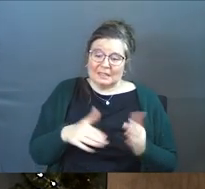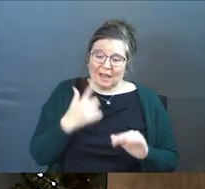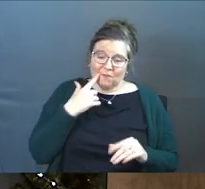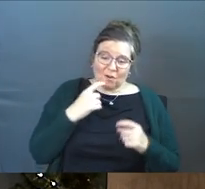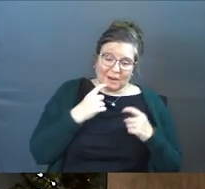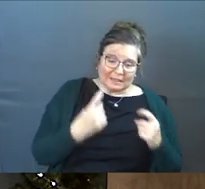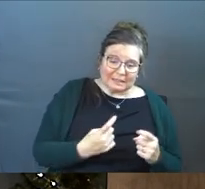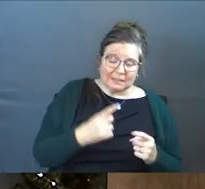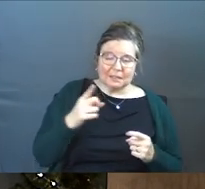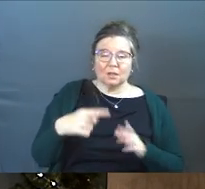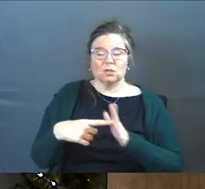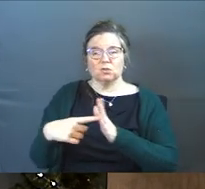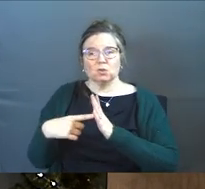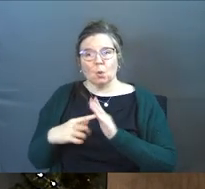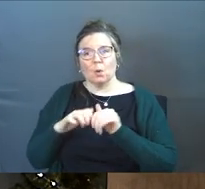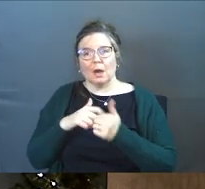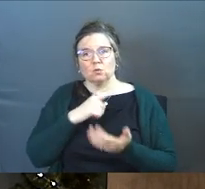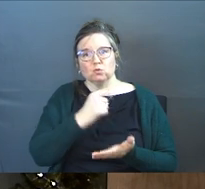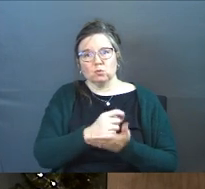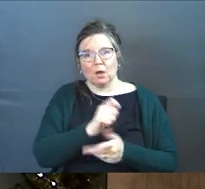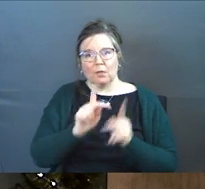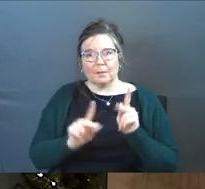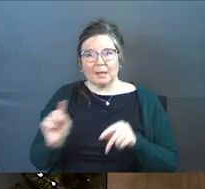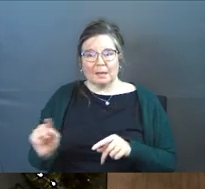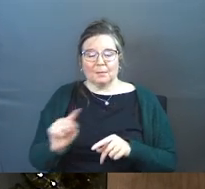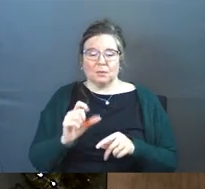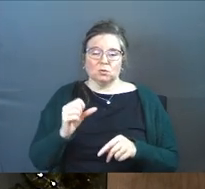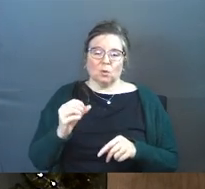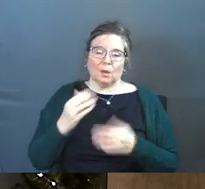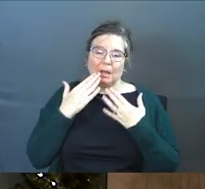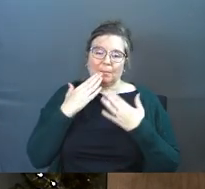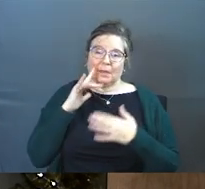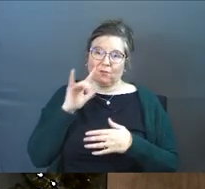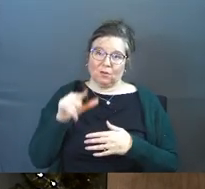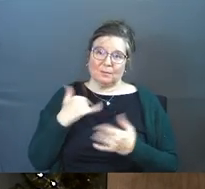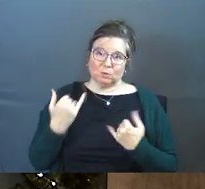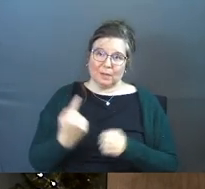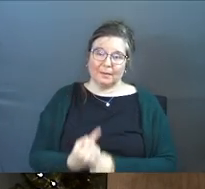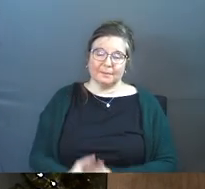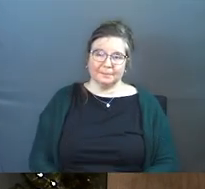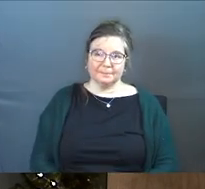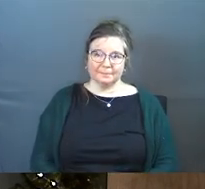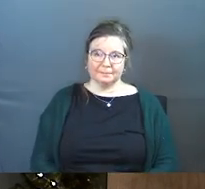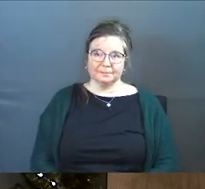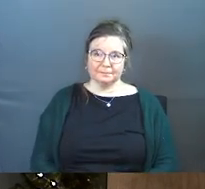die for our sins but he showed us how to treat other people and I'm so thankful for him today